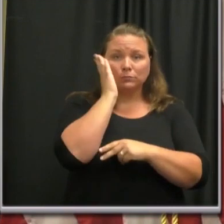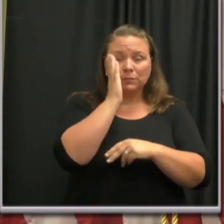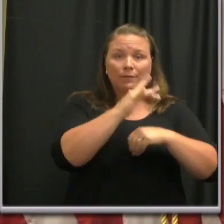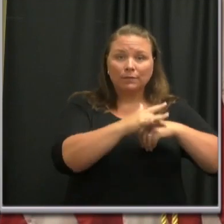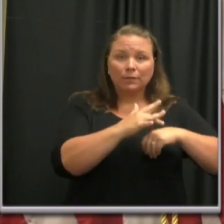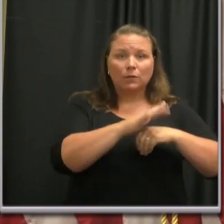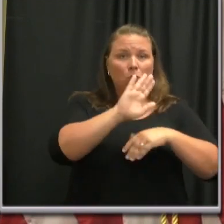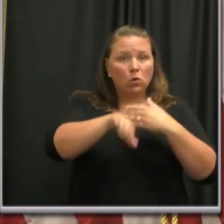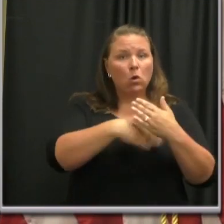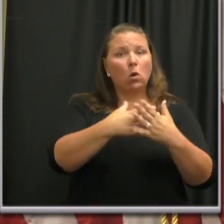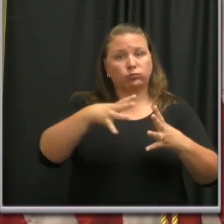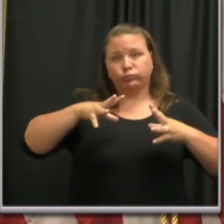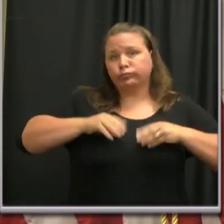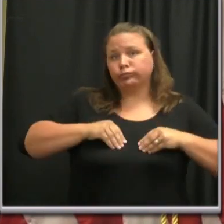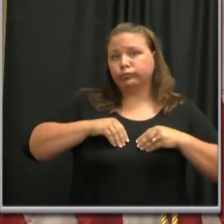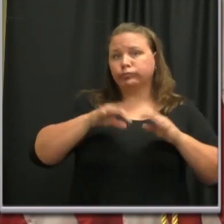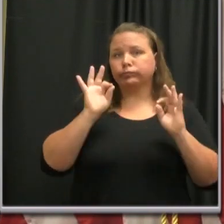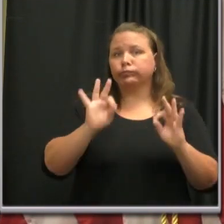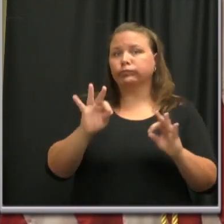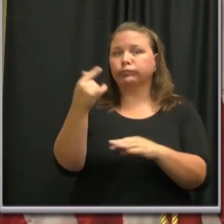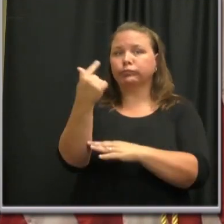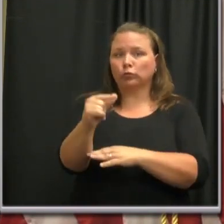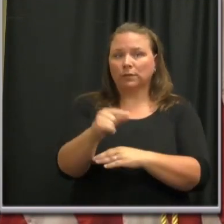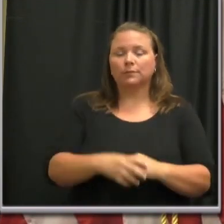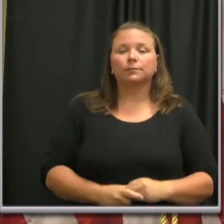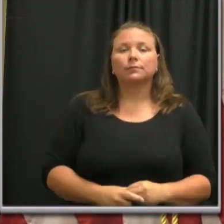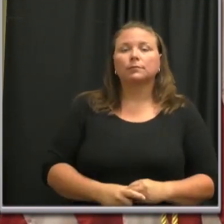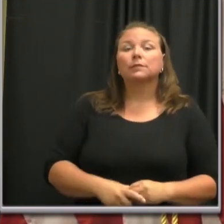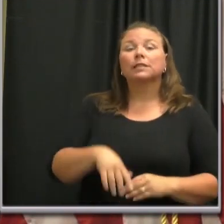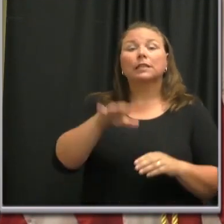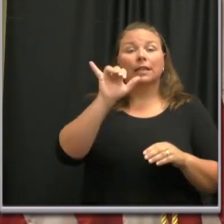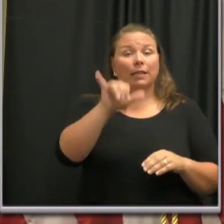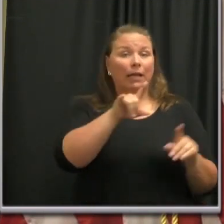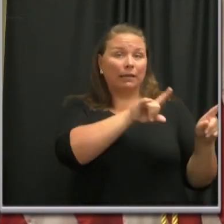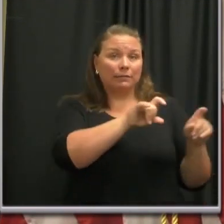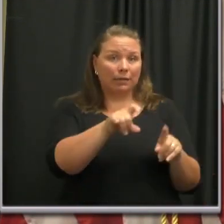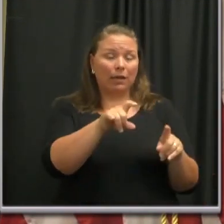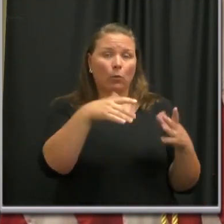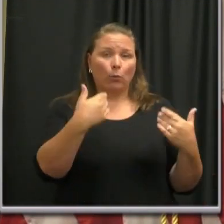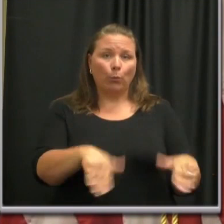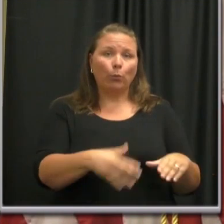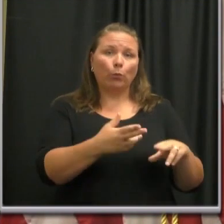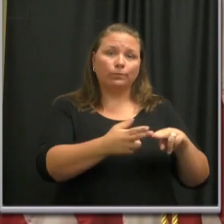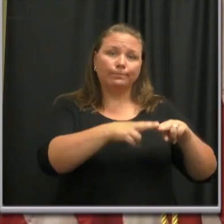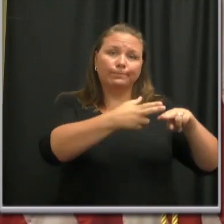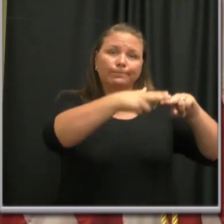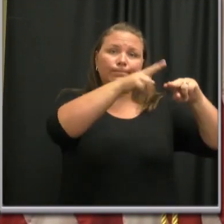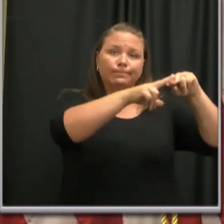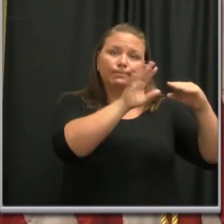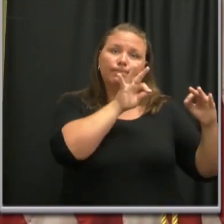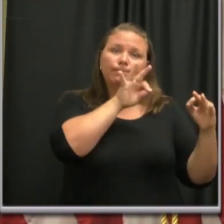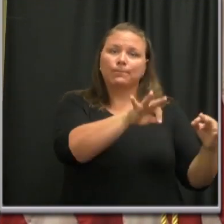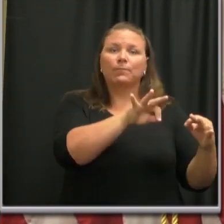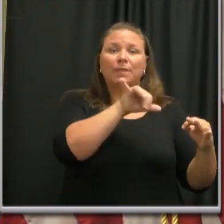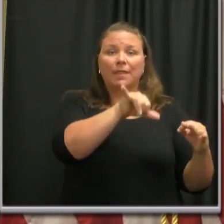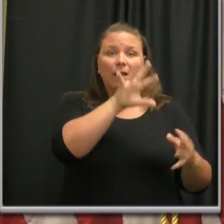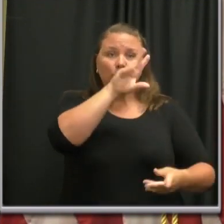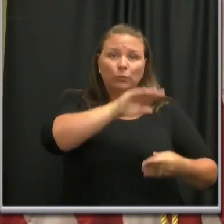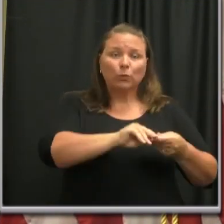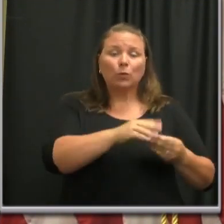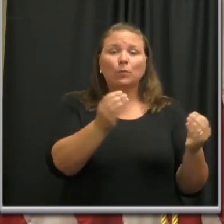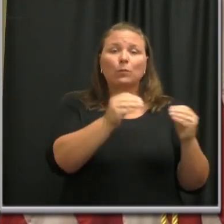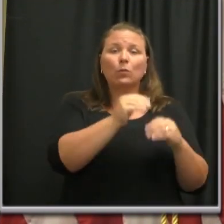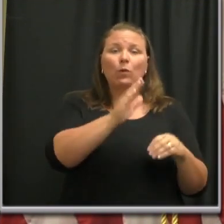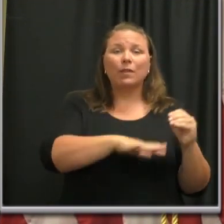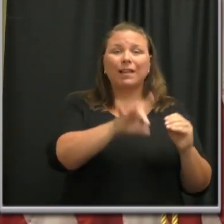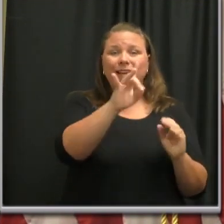all within an acceptable range. Now Nashville's testing capacity continues to increase. A total of more than